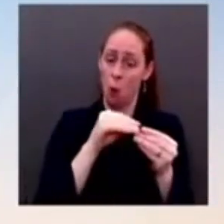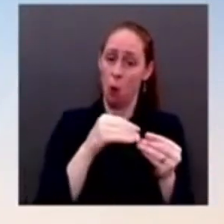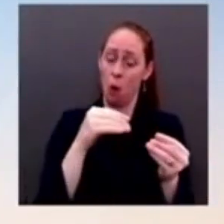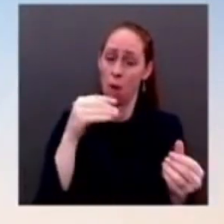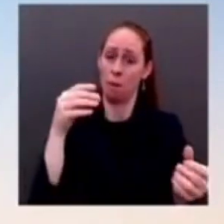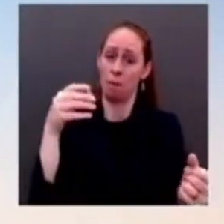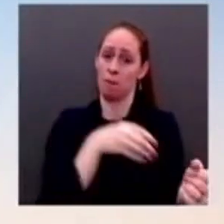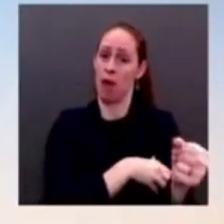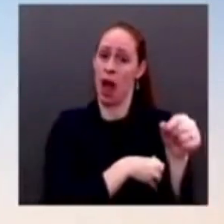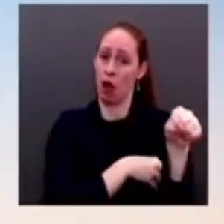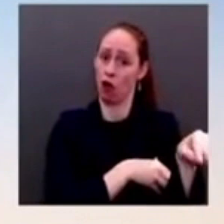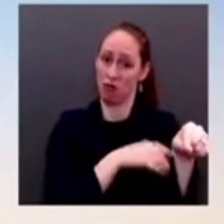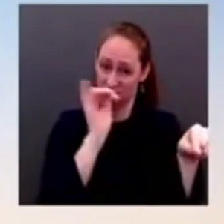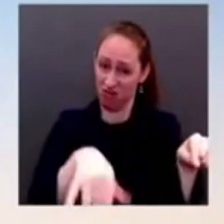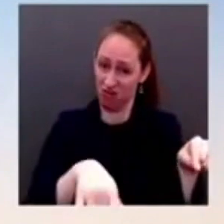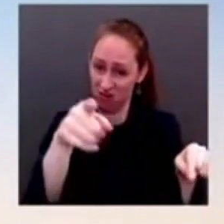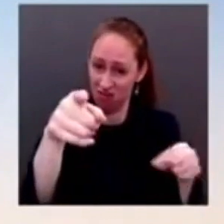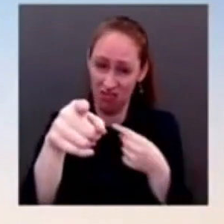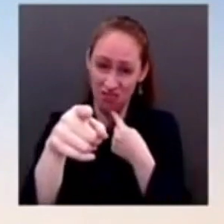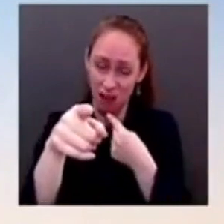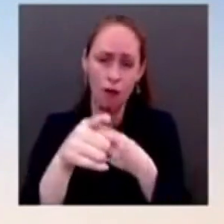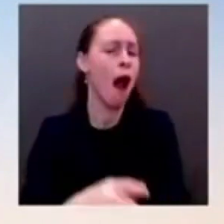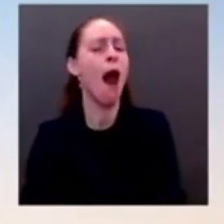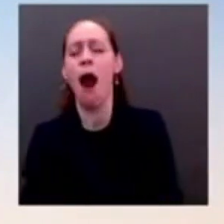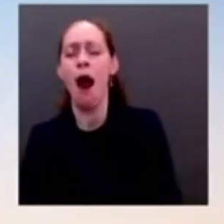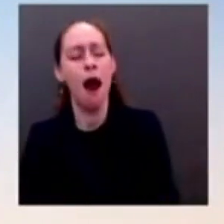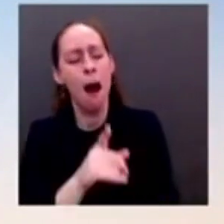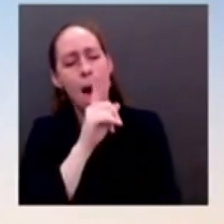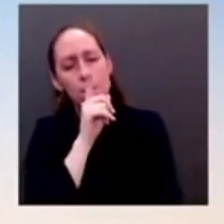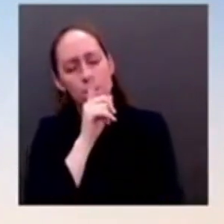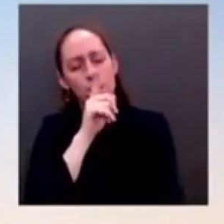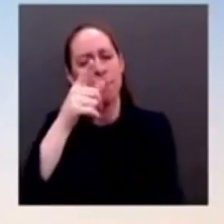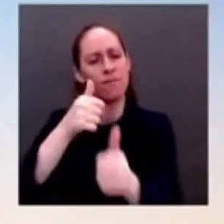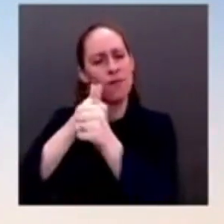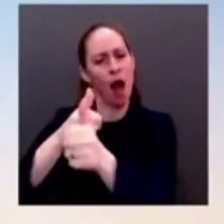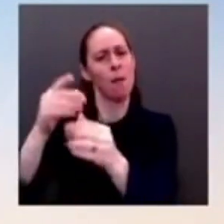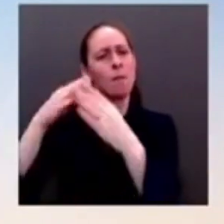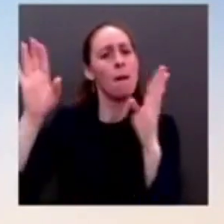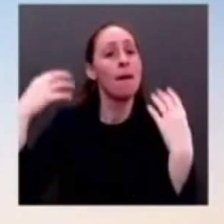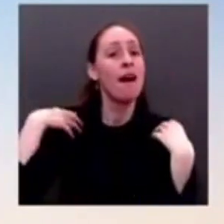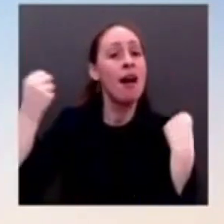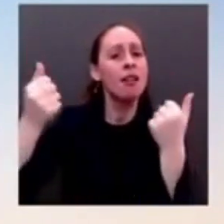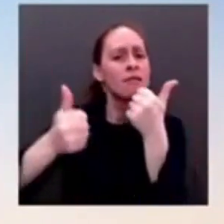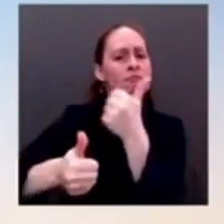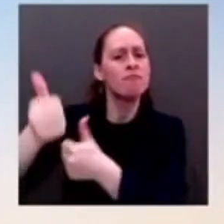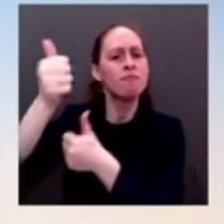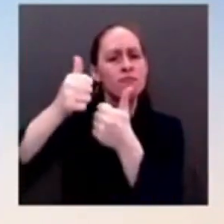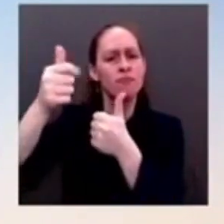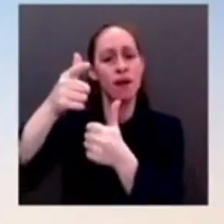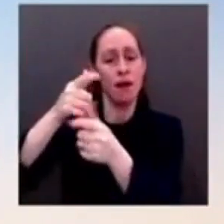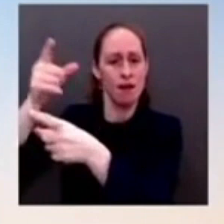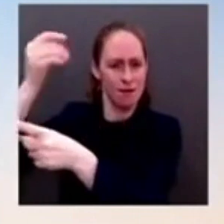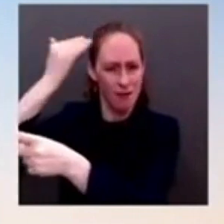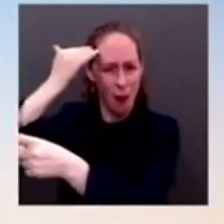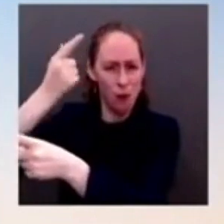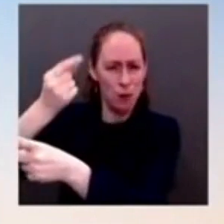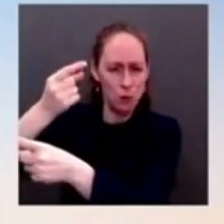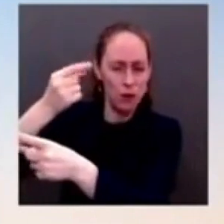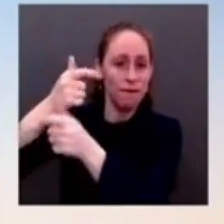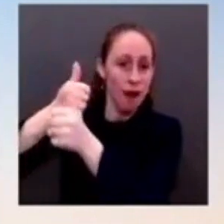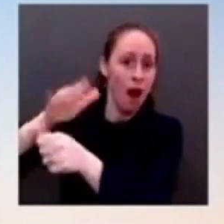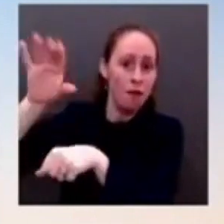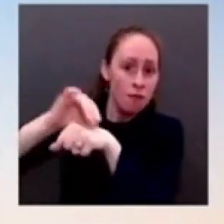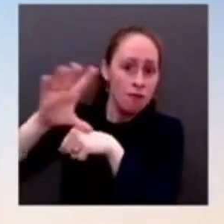health guidelines, not just to keep their own kids safe, but keep their school community safe, whether it's teachers, classmates,